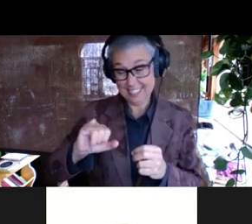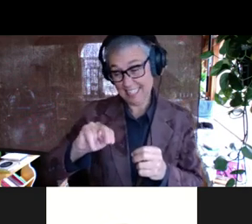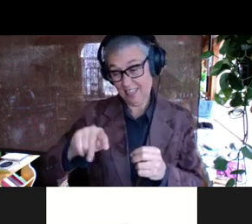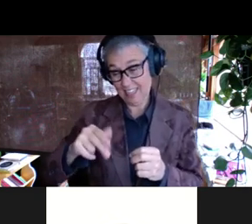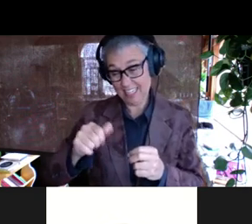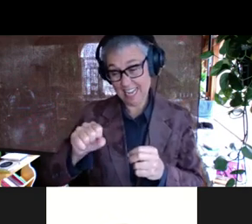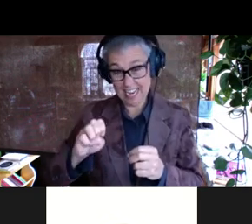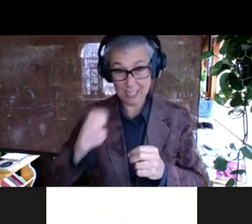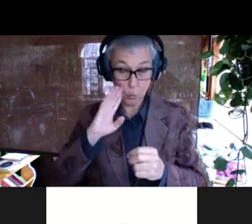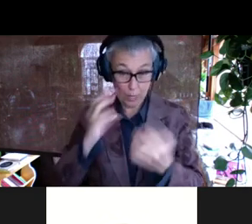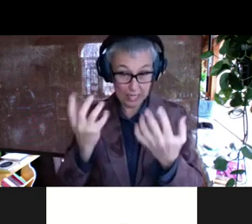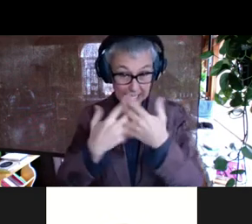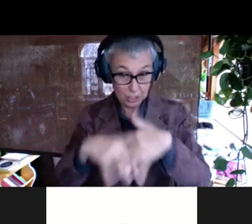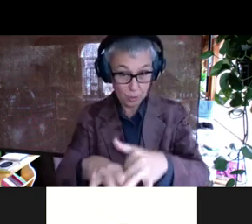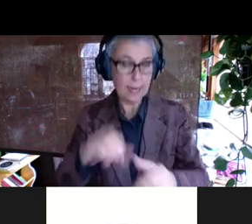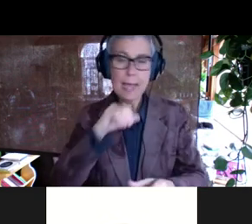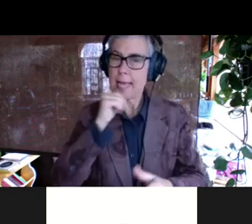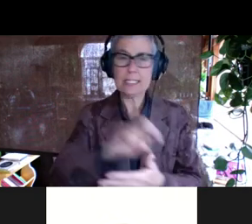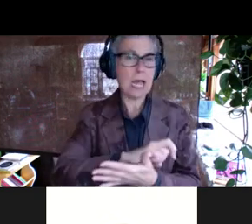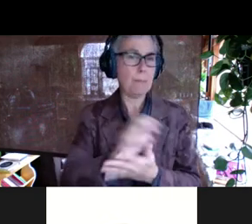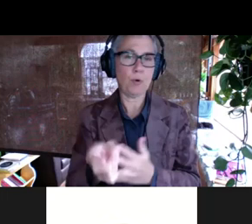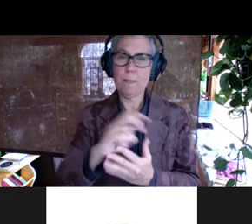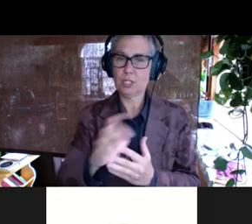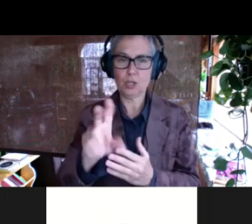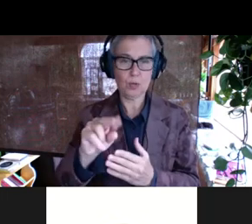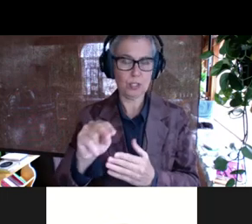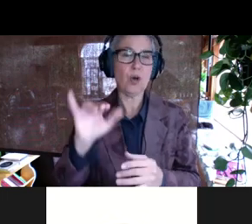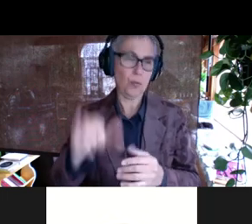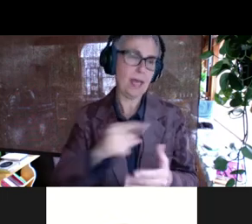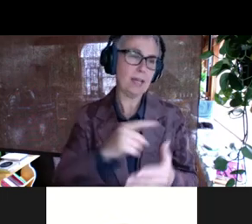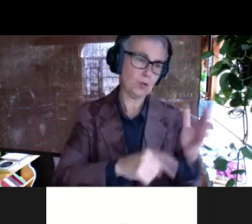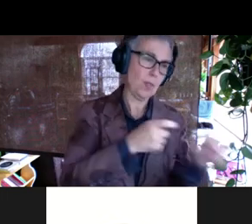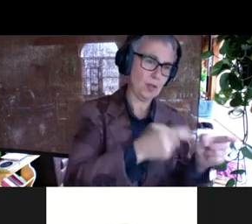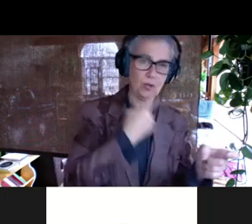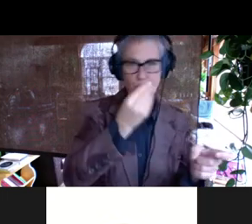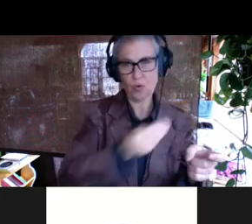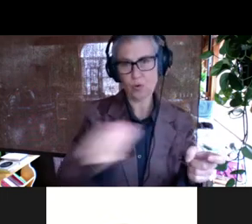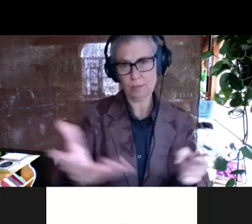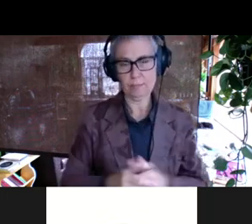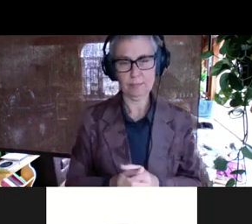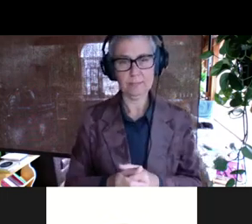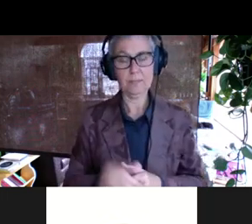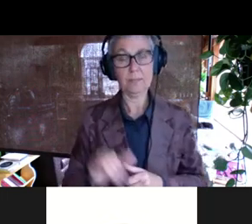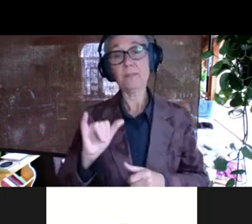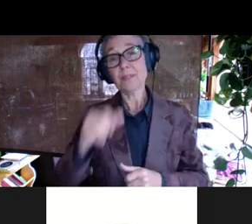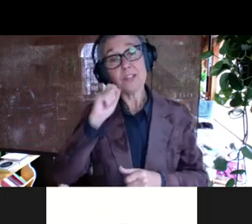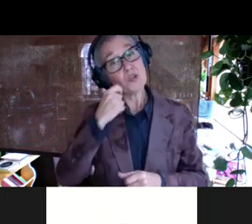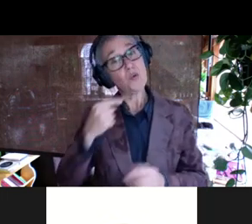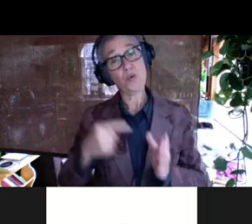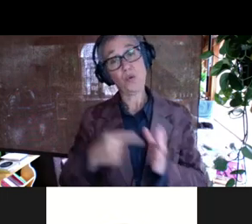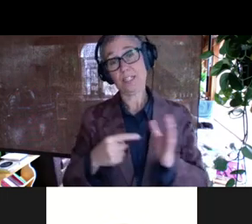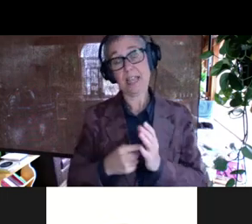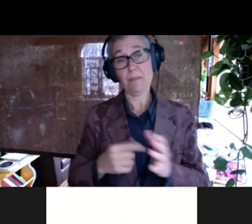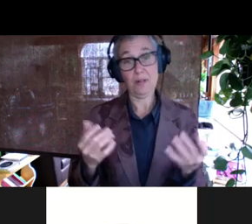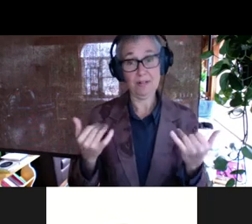yes, indeed it is not promiscuous, just as our control suggested. Um, so this is a really cool example of how because we have